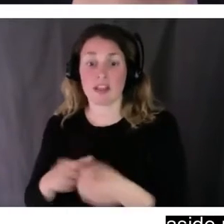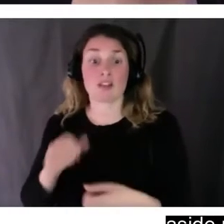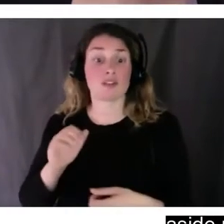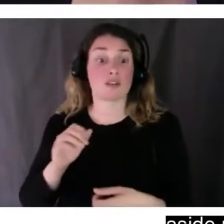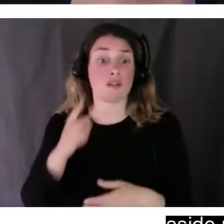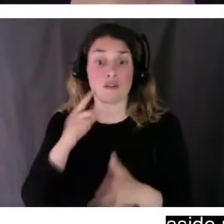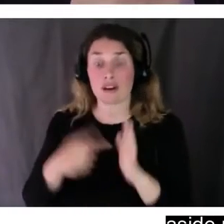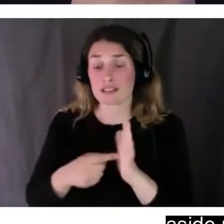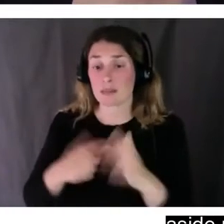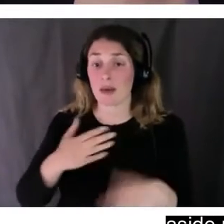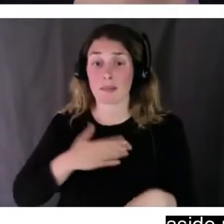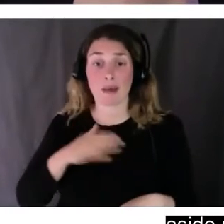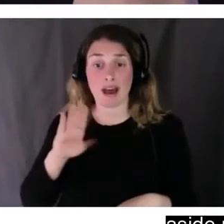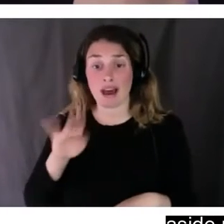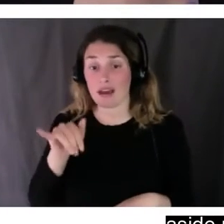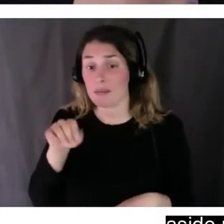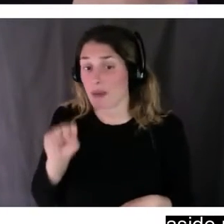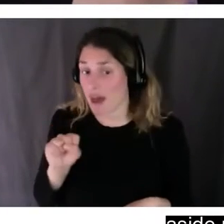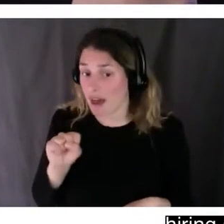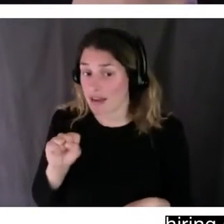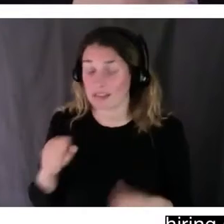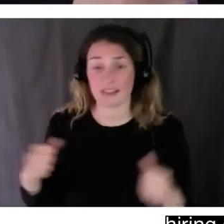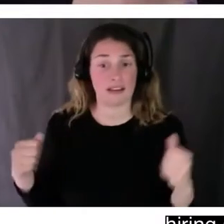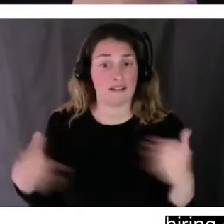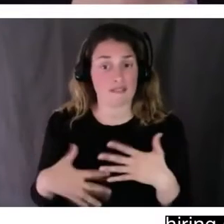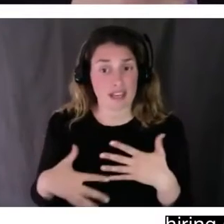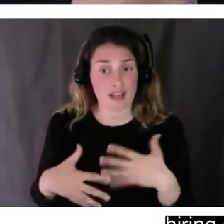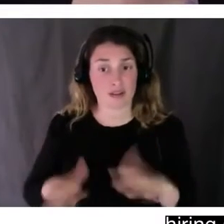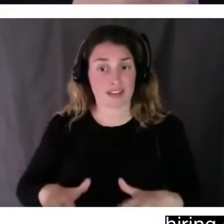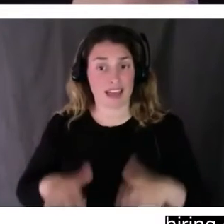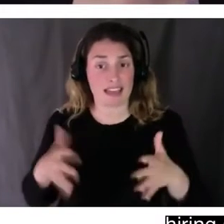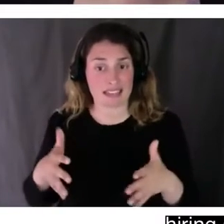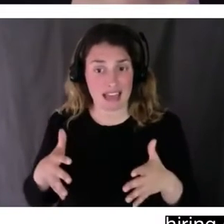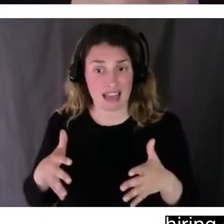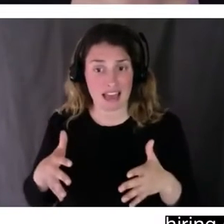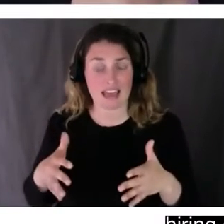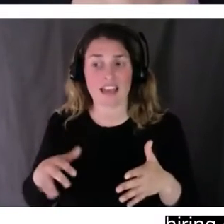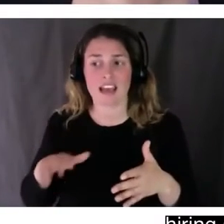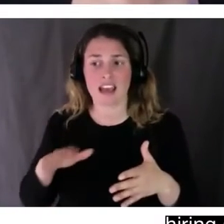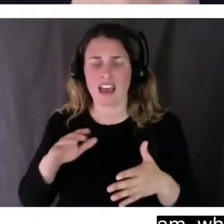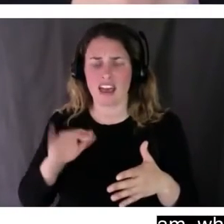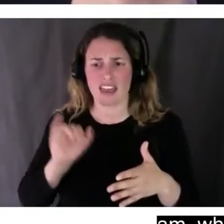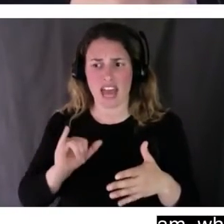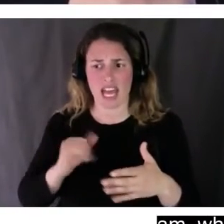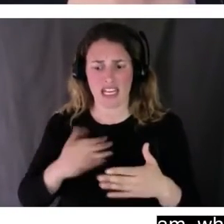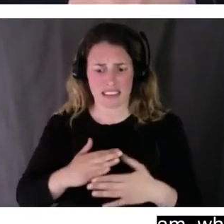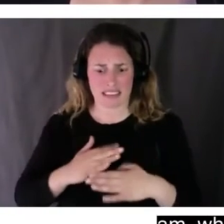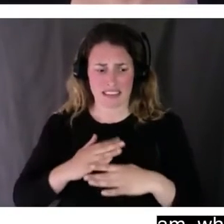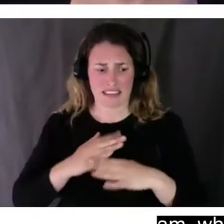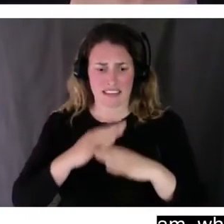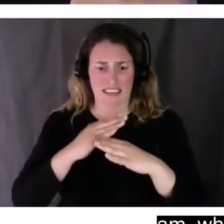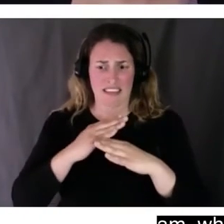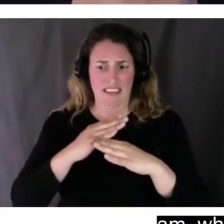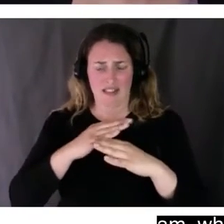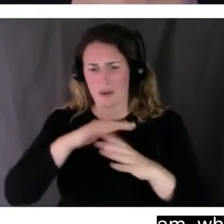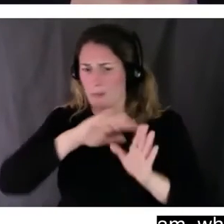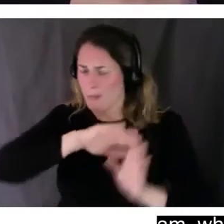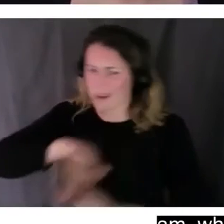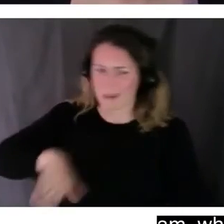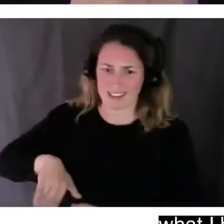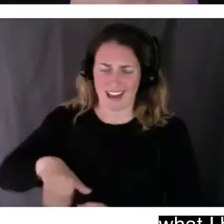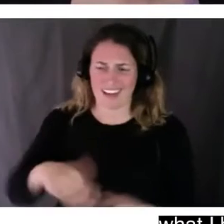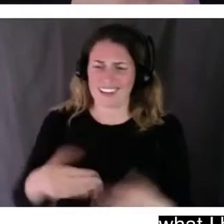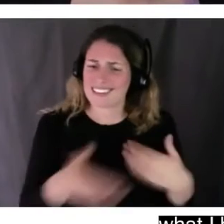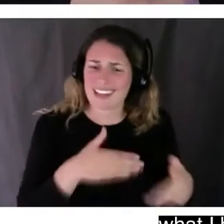and anxieties around hiring a person who's different than who I am, who has a different life